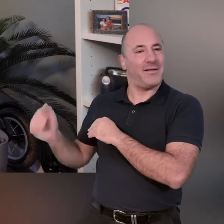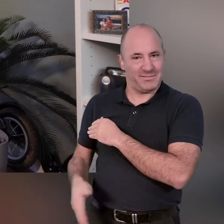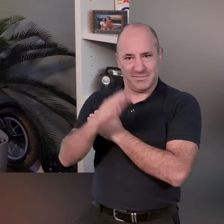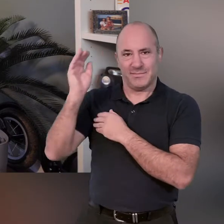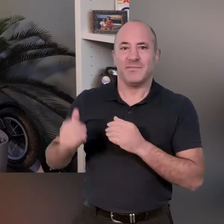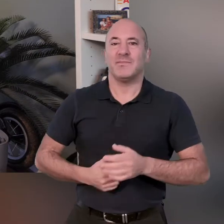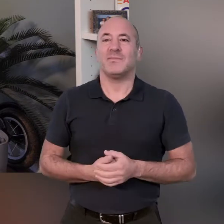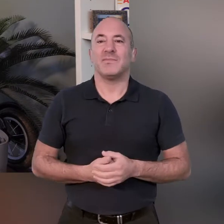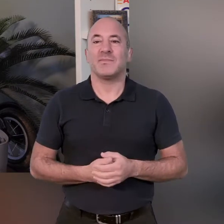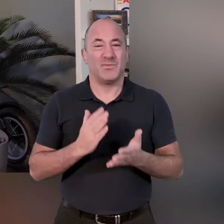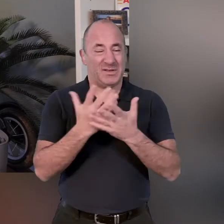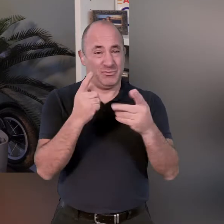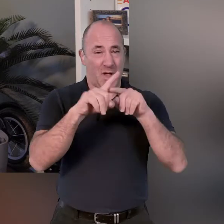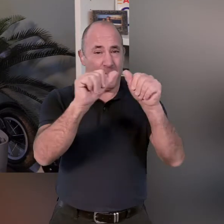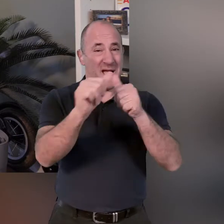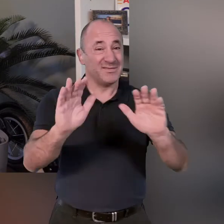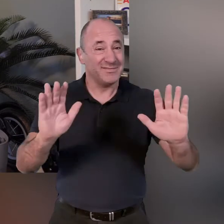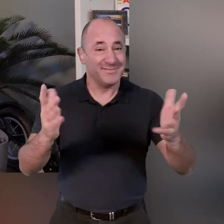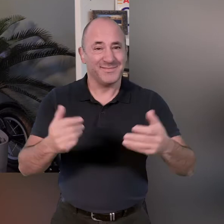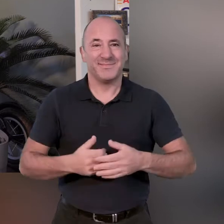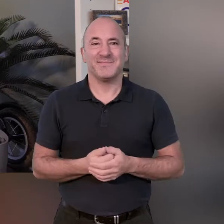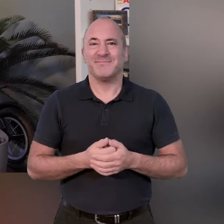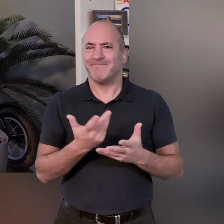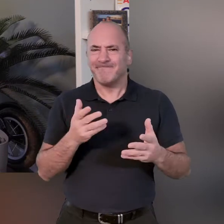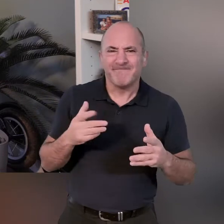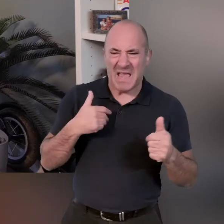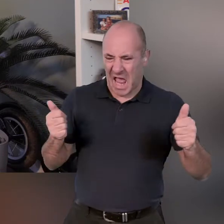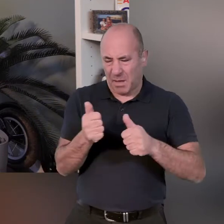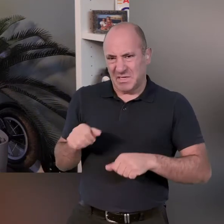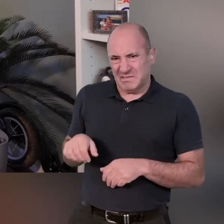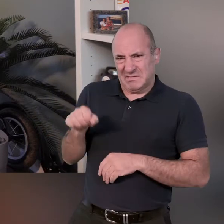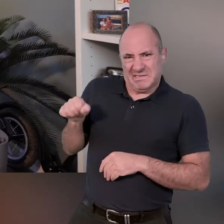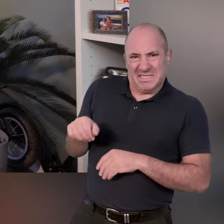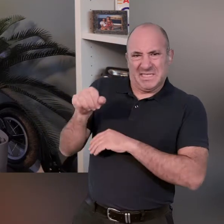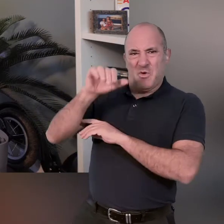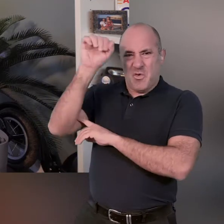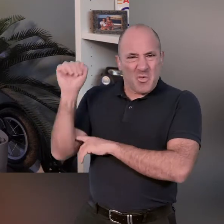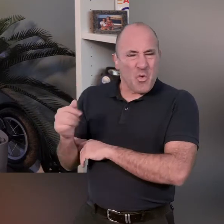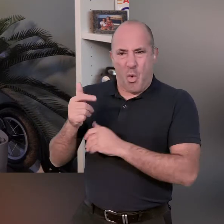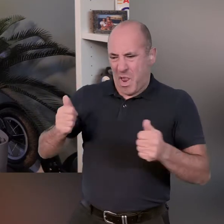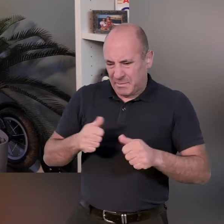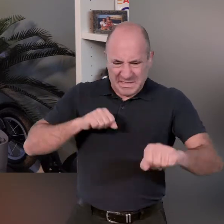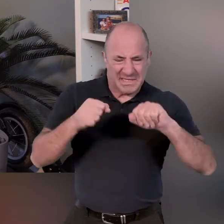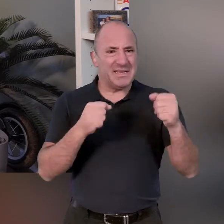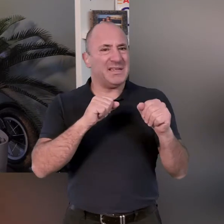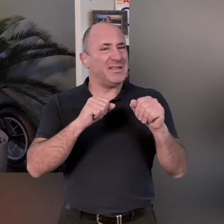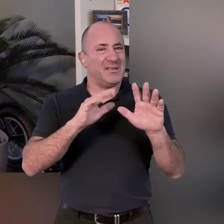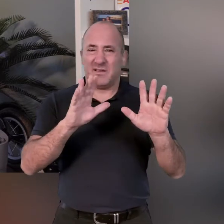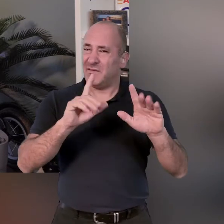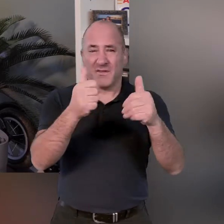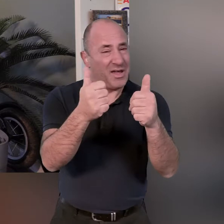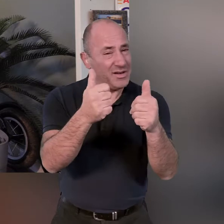this but just doing what you can do okay so if you don't have that if have a limited range of motion or